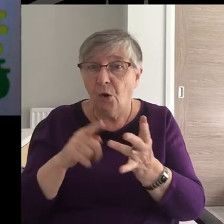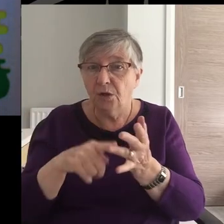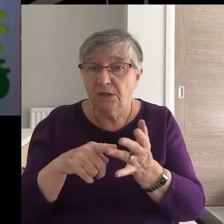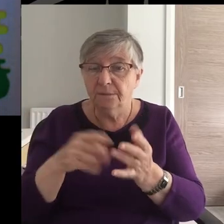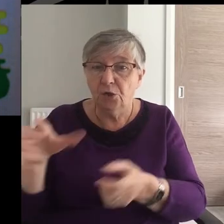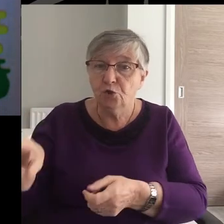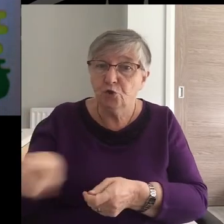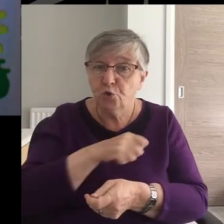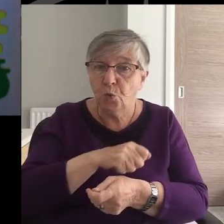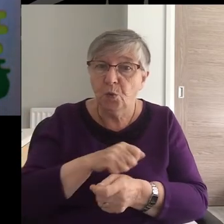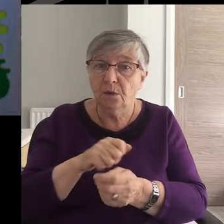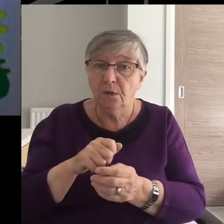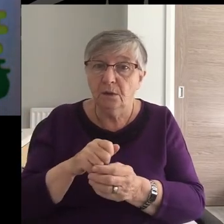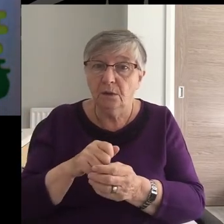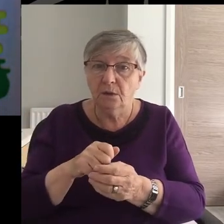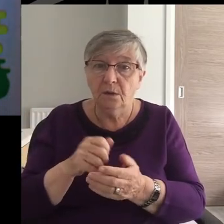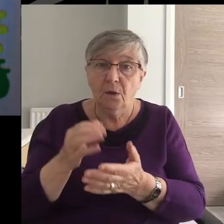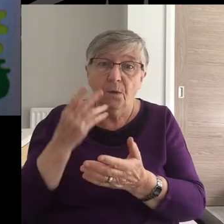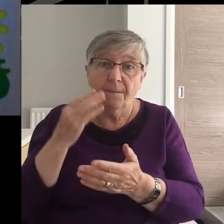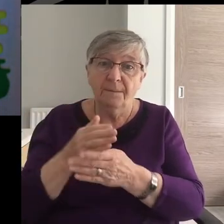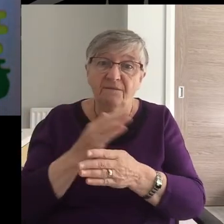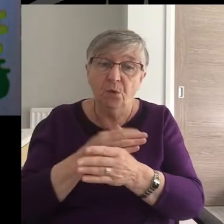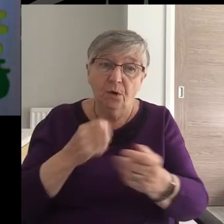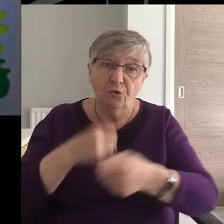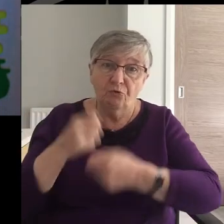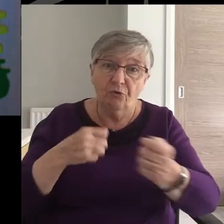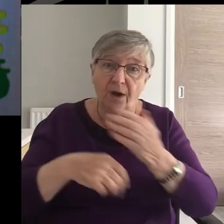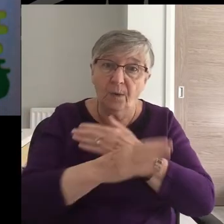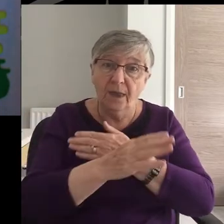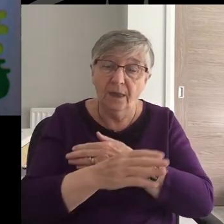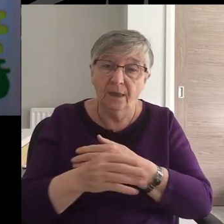from Philemon before making his getaway.